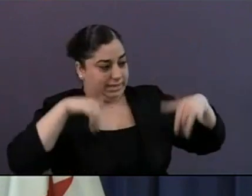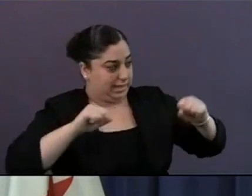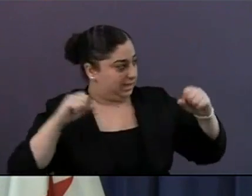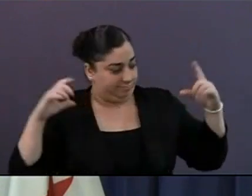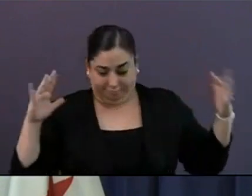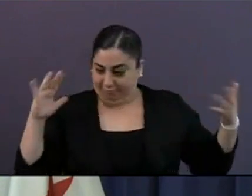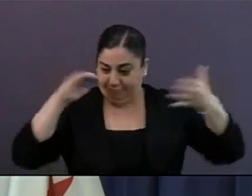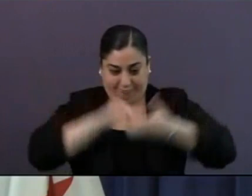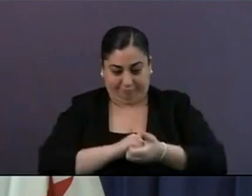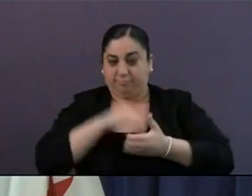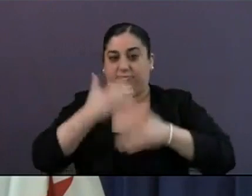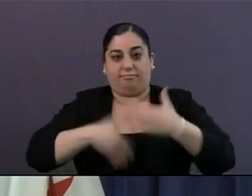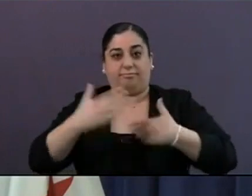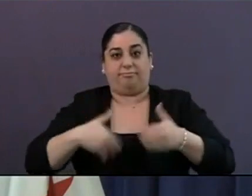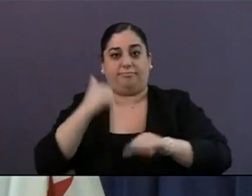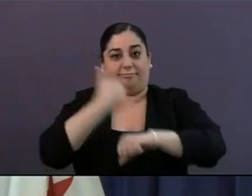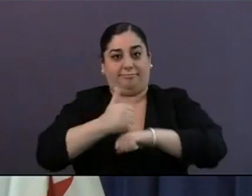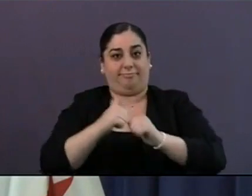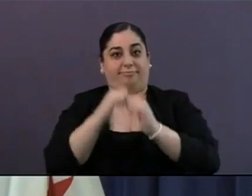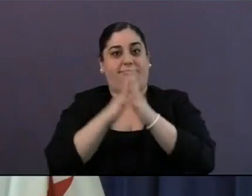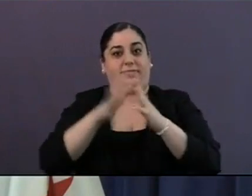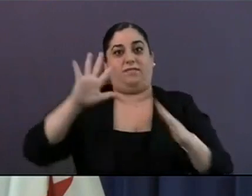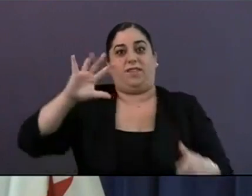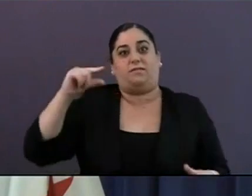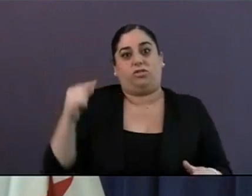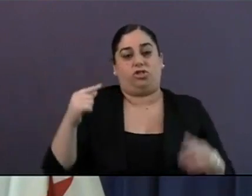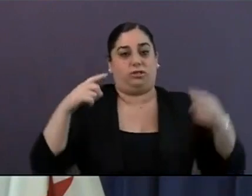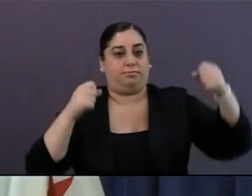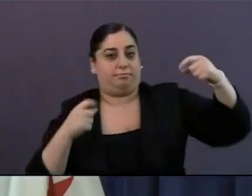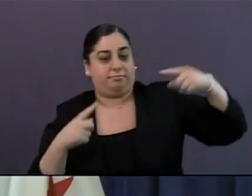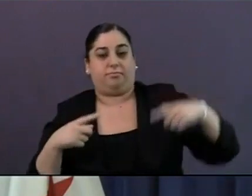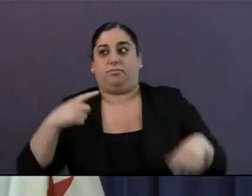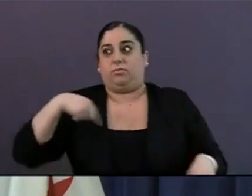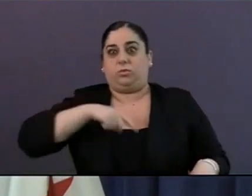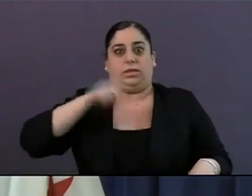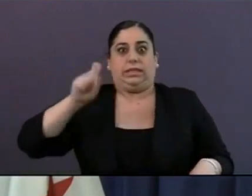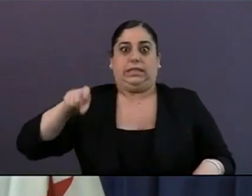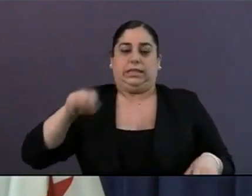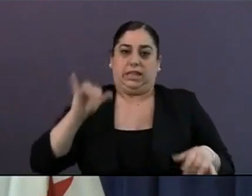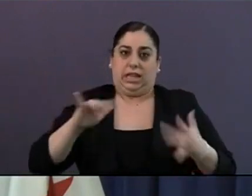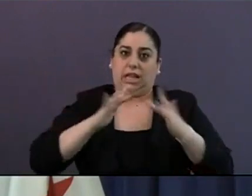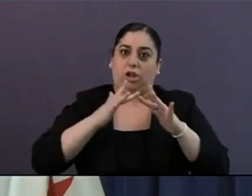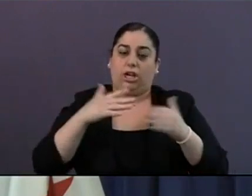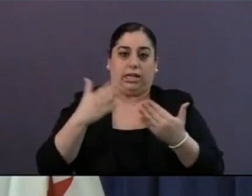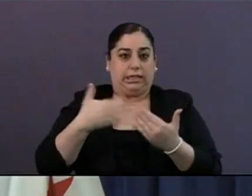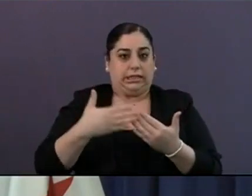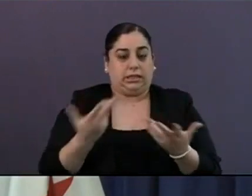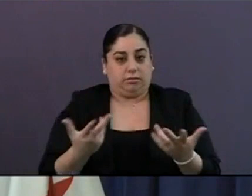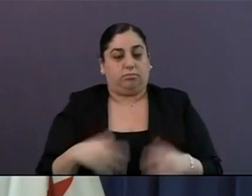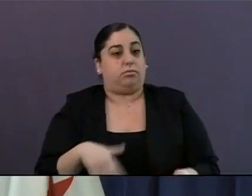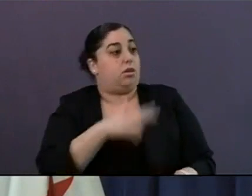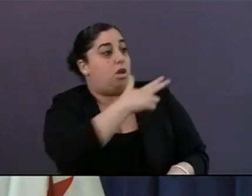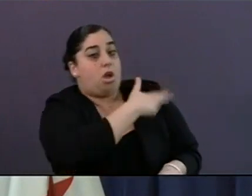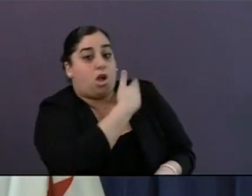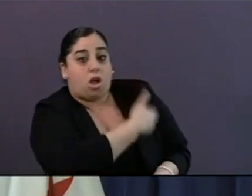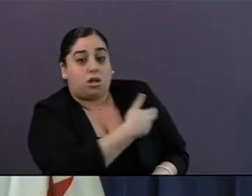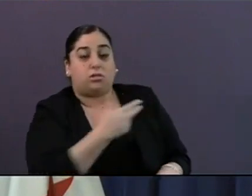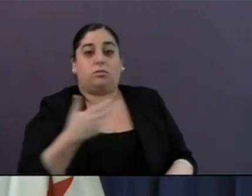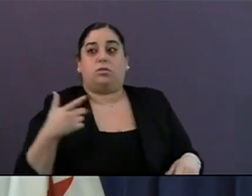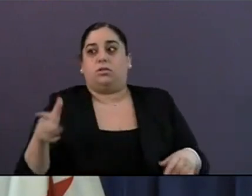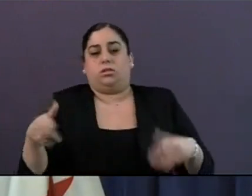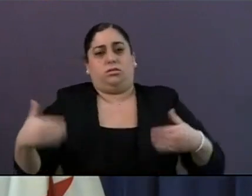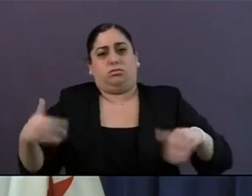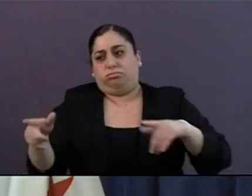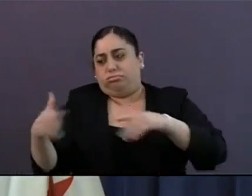I don't think this really could have come at a better time. Our healthcare system has carried a tremendous burden recently responding